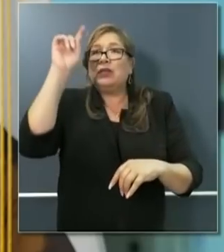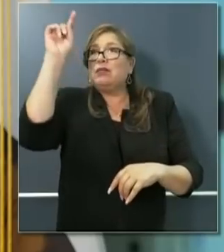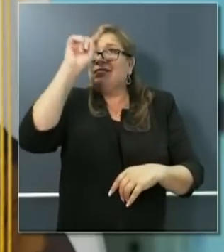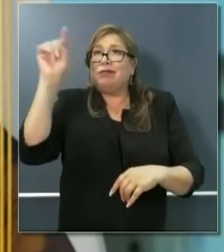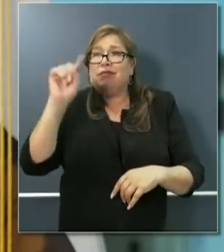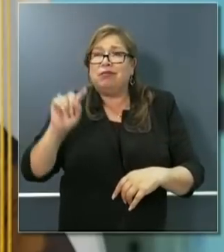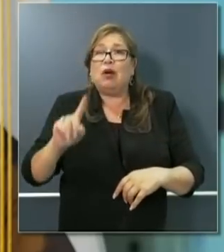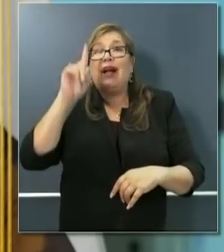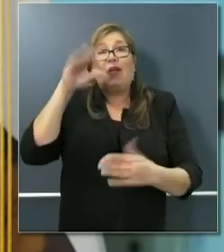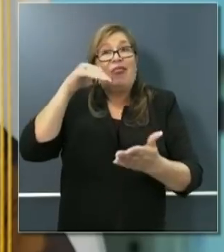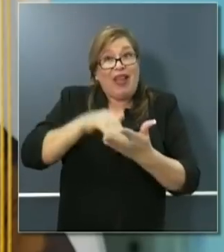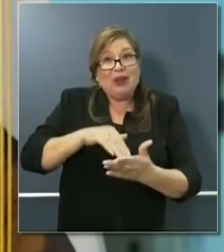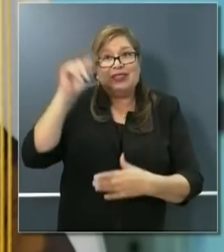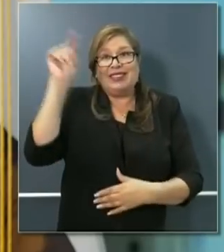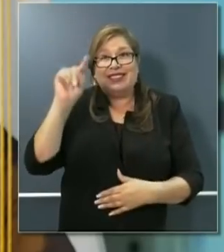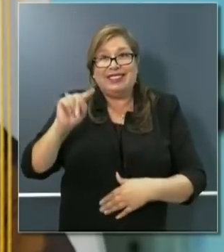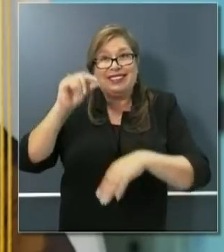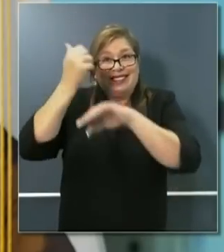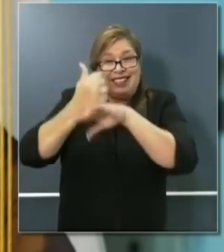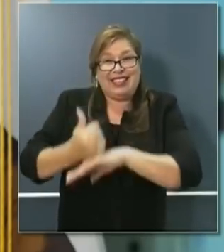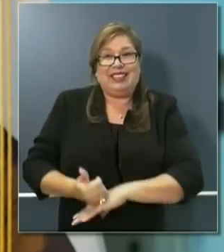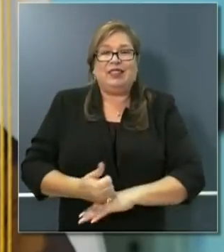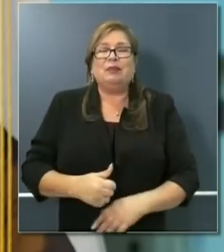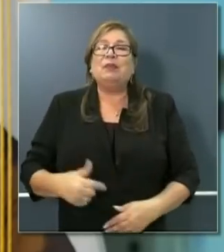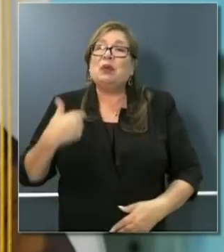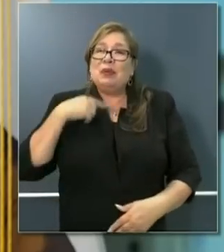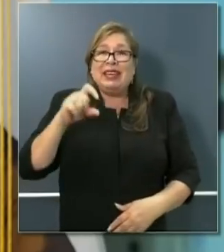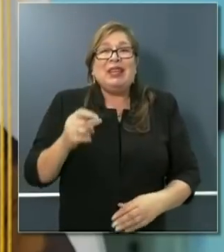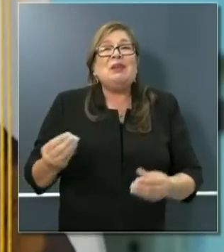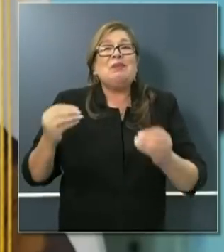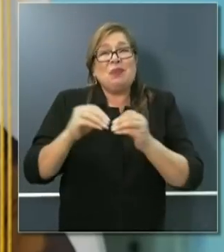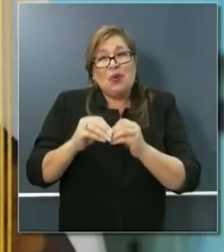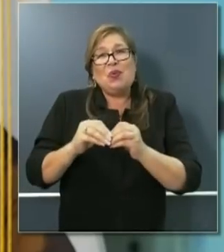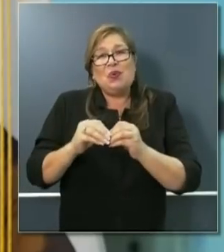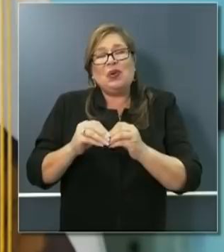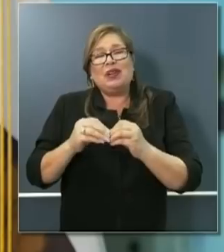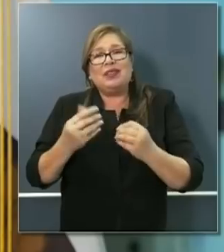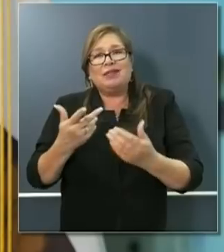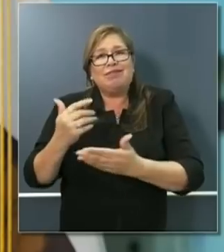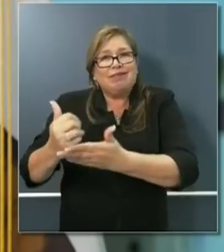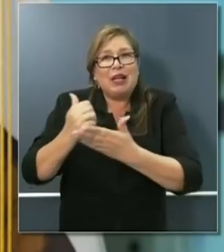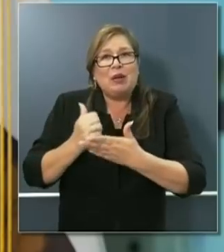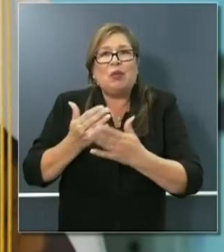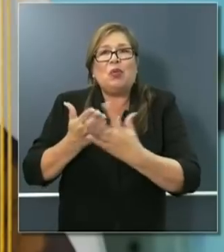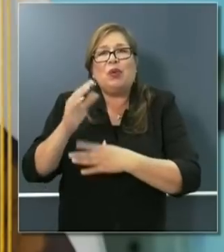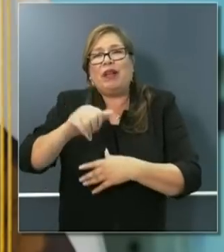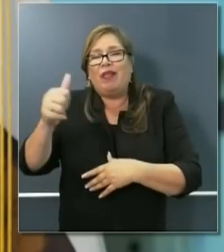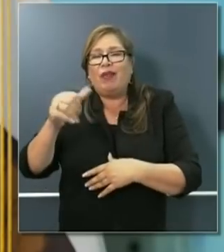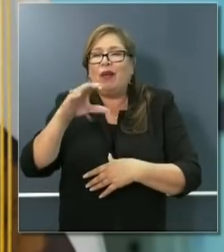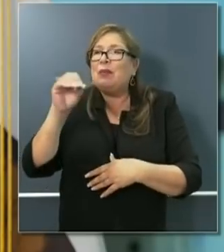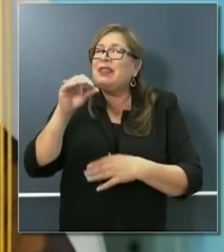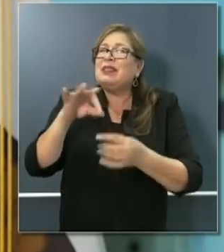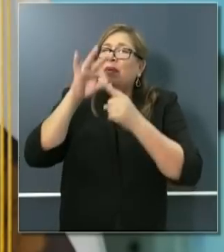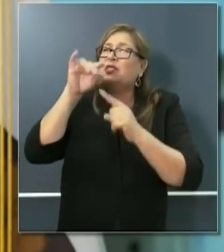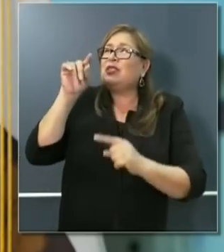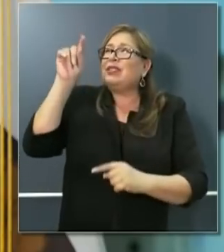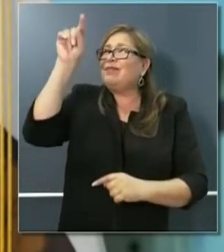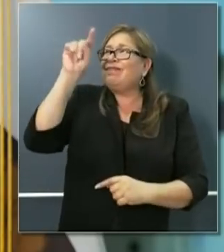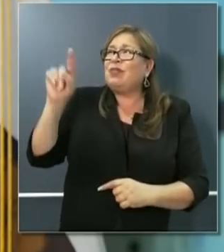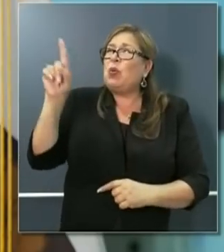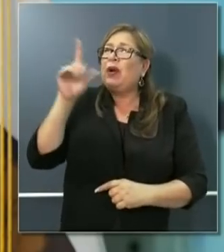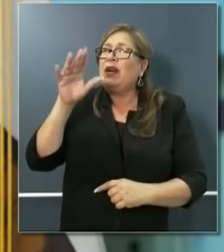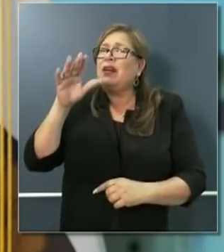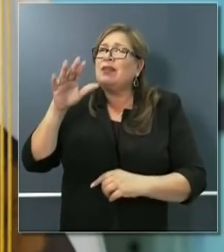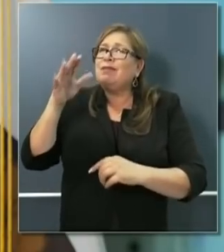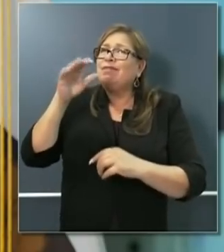We need more Googles. We still have a little bit more coverage that we're going to need in some of the more remote parts of the state. But this was a